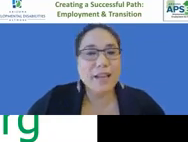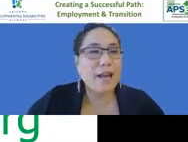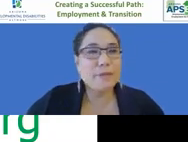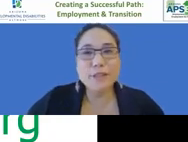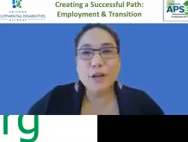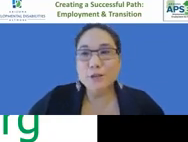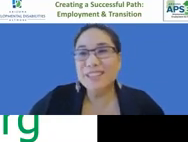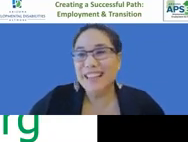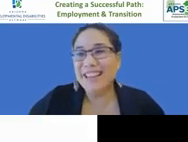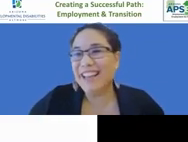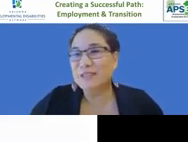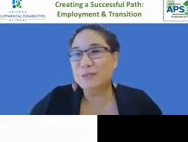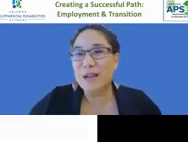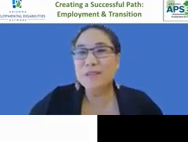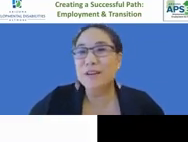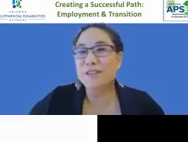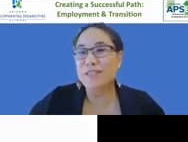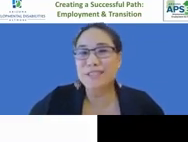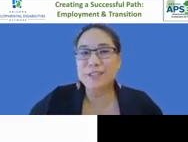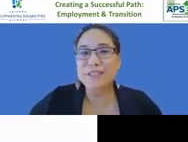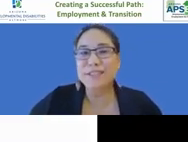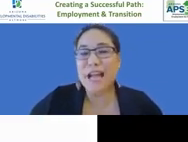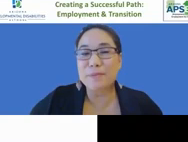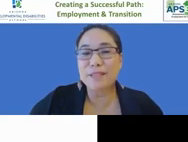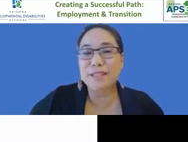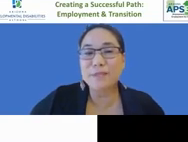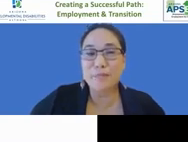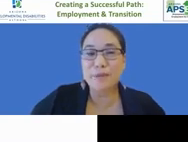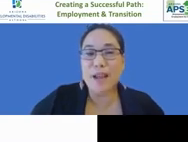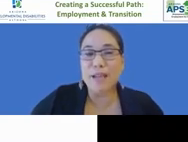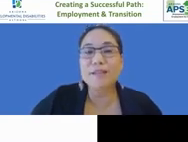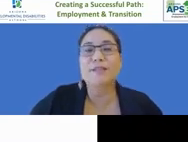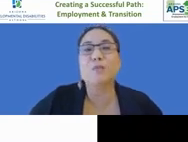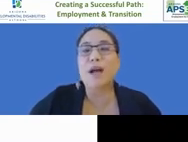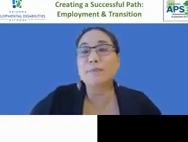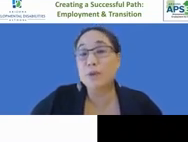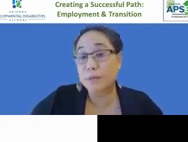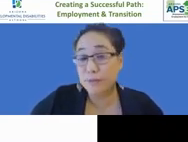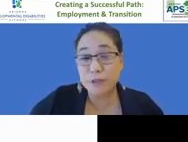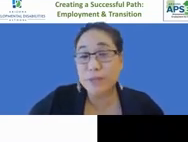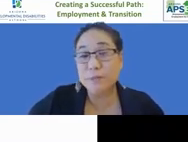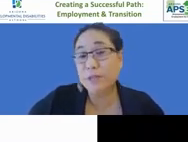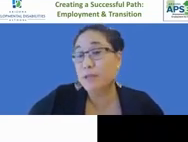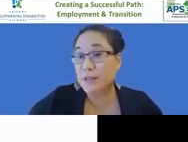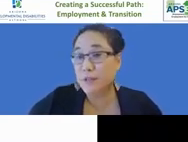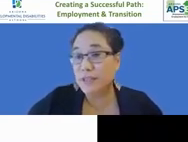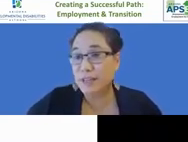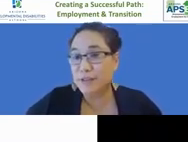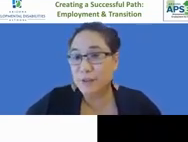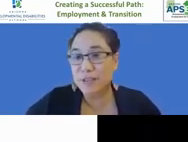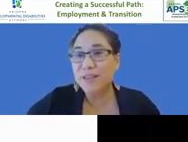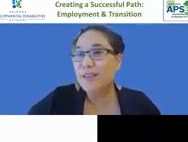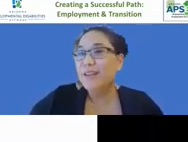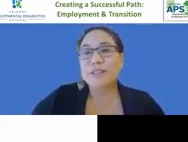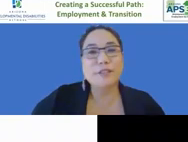episode i guess or webinar of this series is happening september 8th and it's why employment first must be a priority in